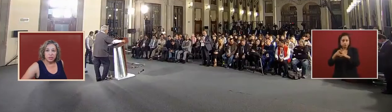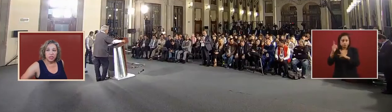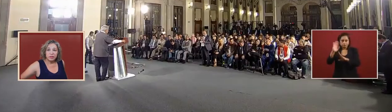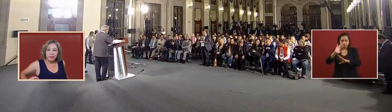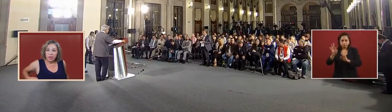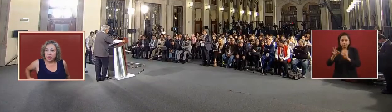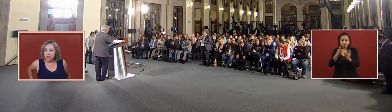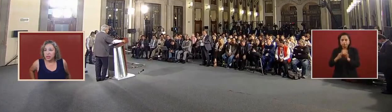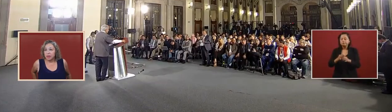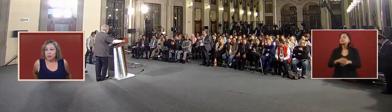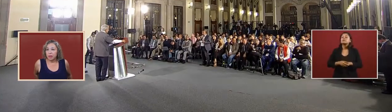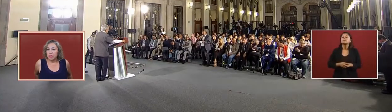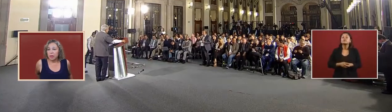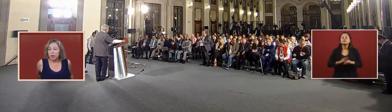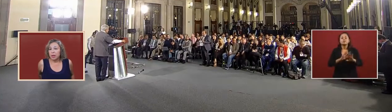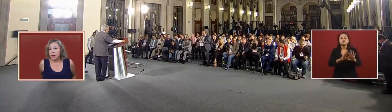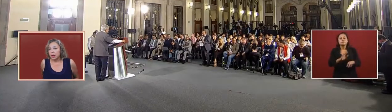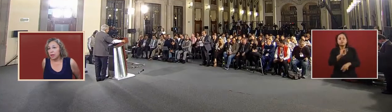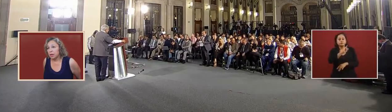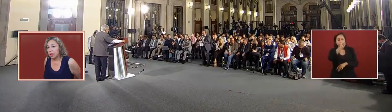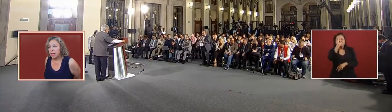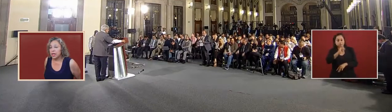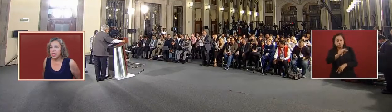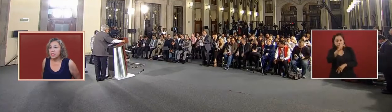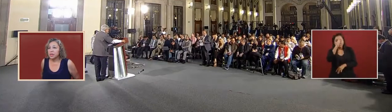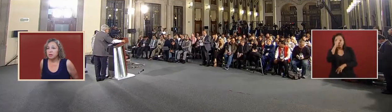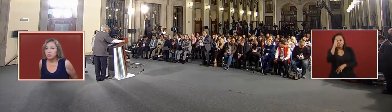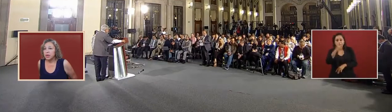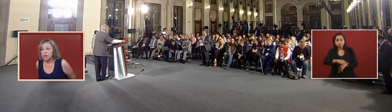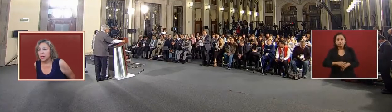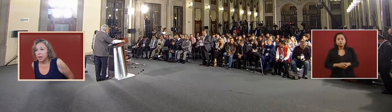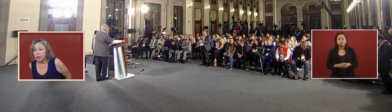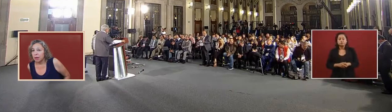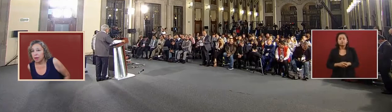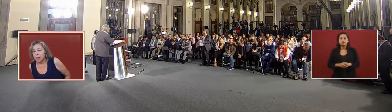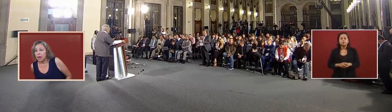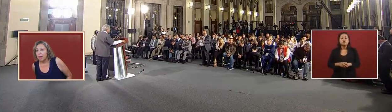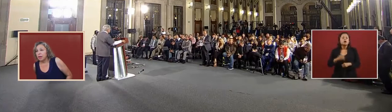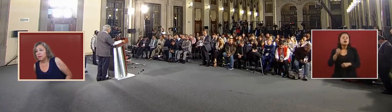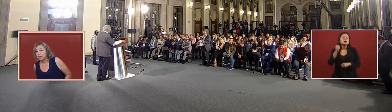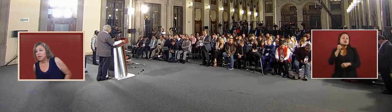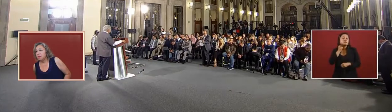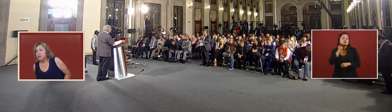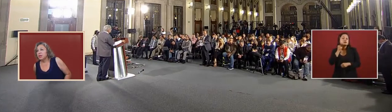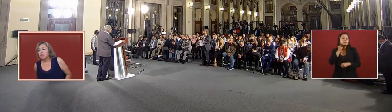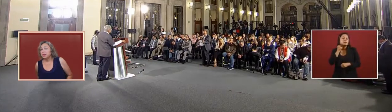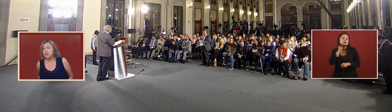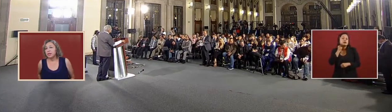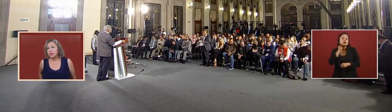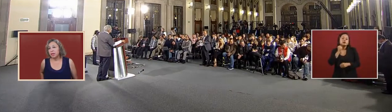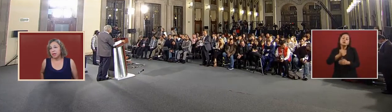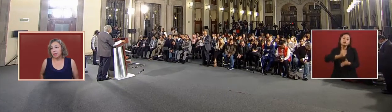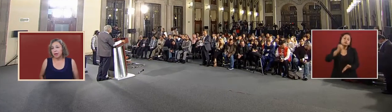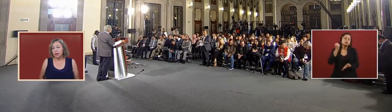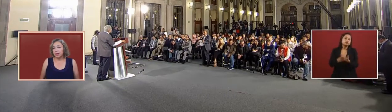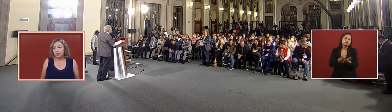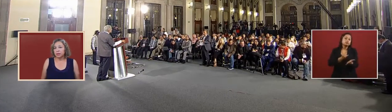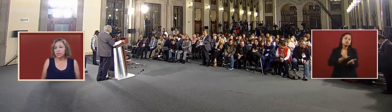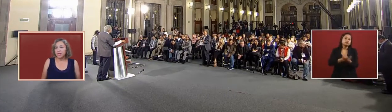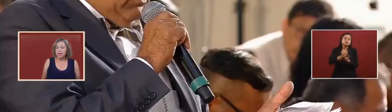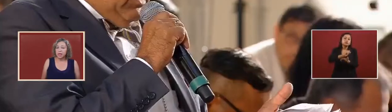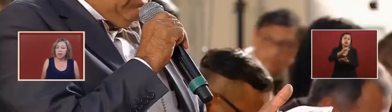the chief of the nation it hasn't it's that the